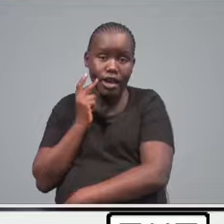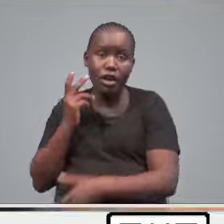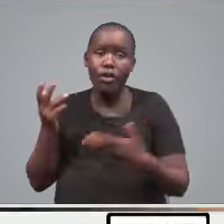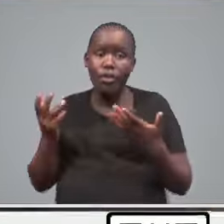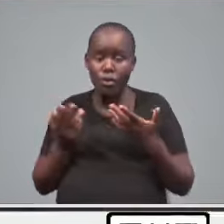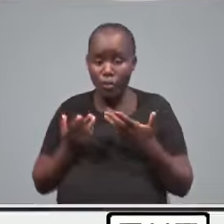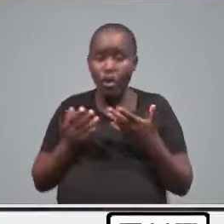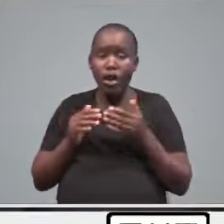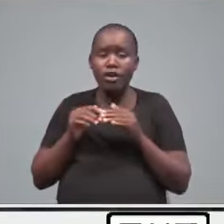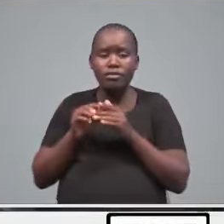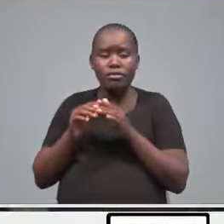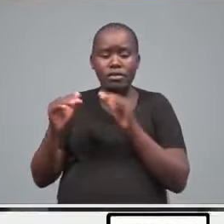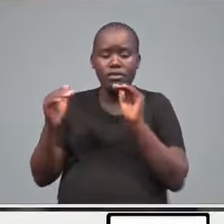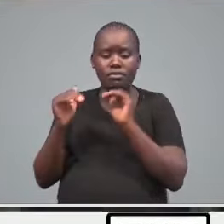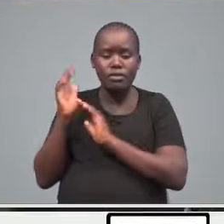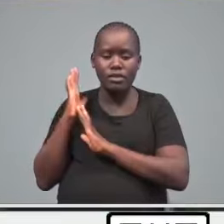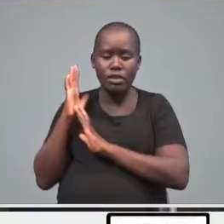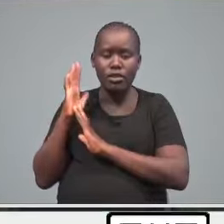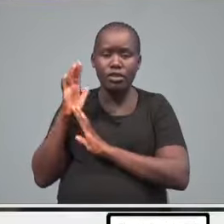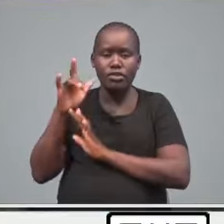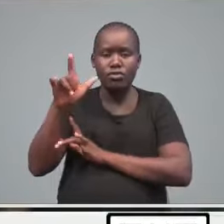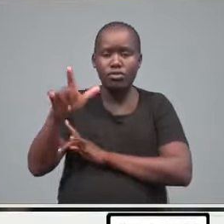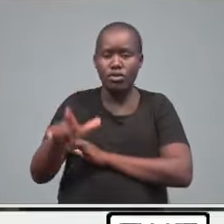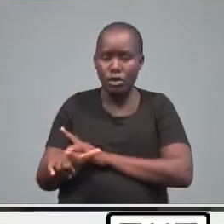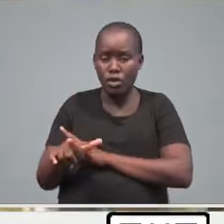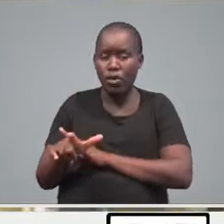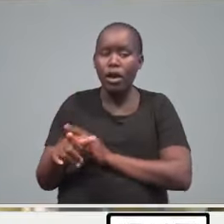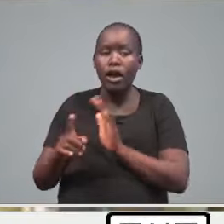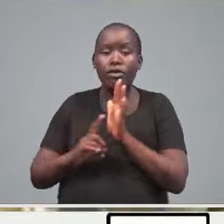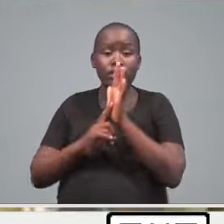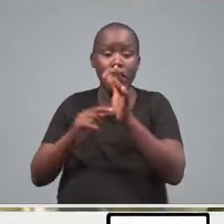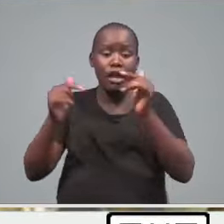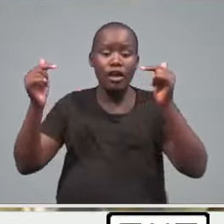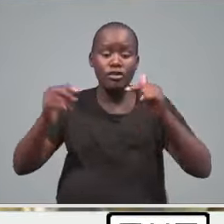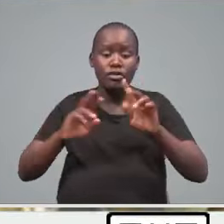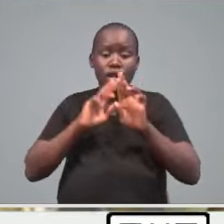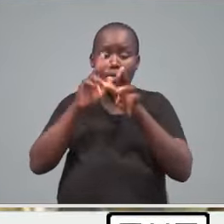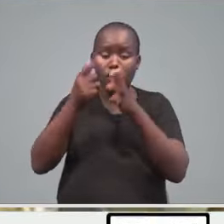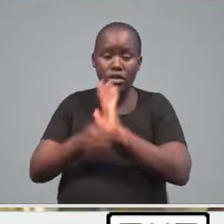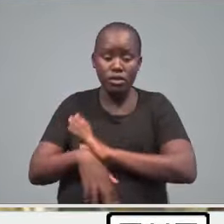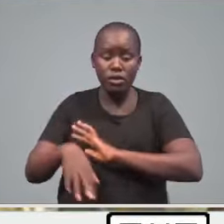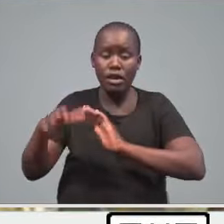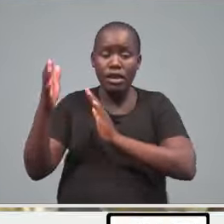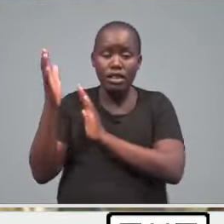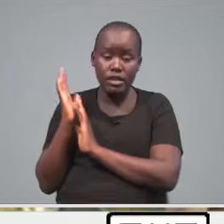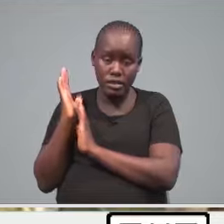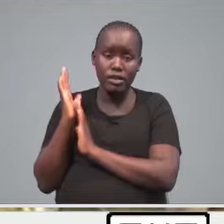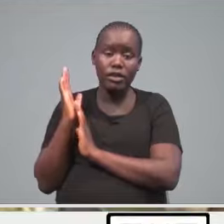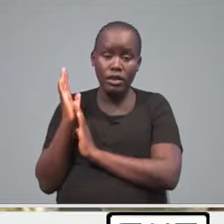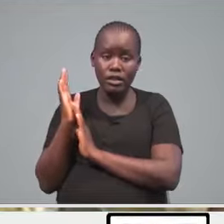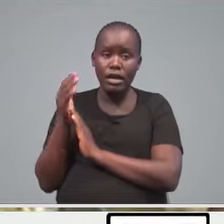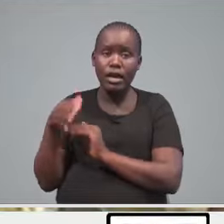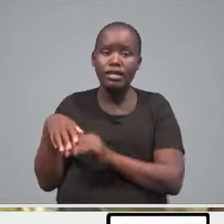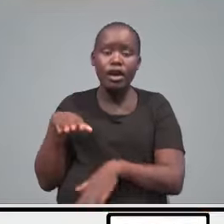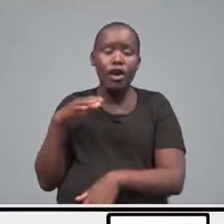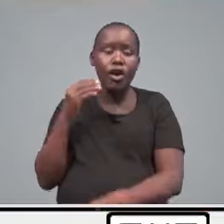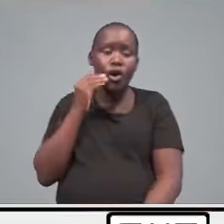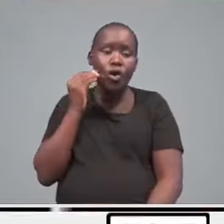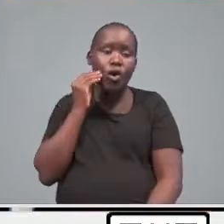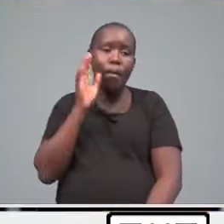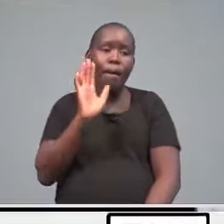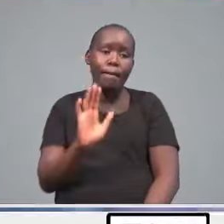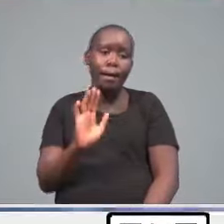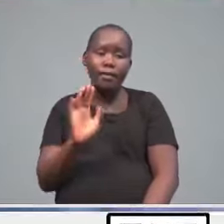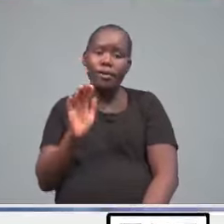down in the security detail was evident. And today, reports that his security at his Mathura home has also been